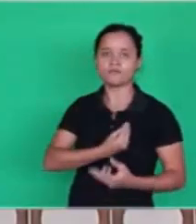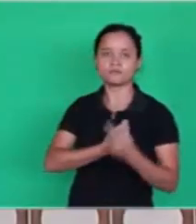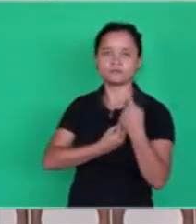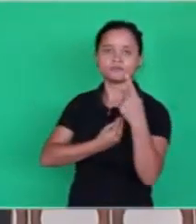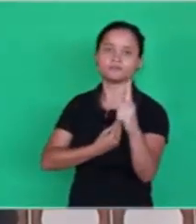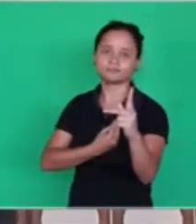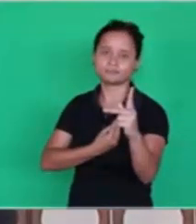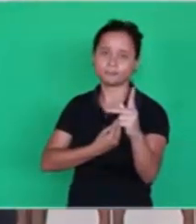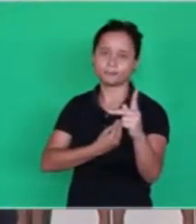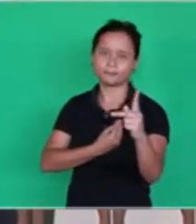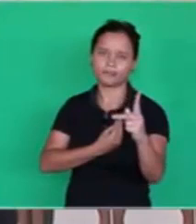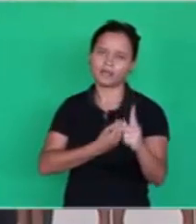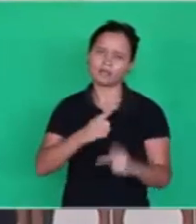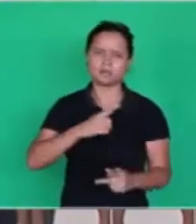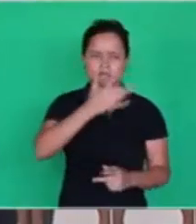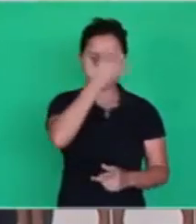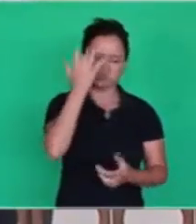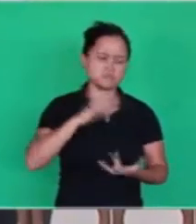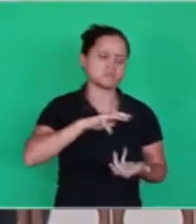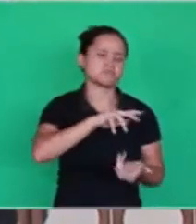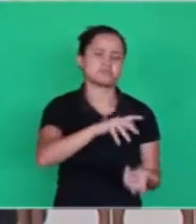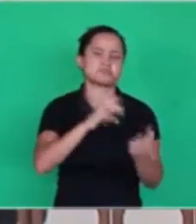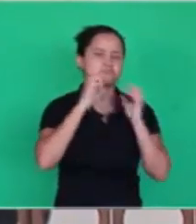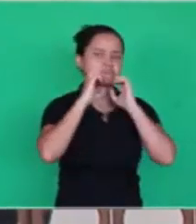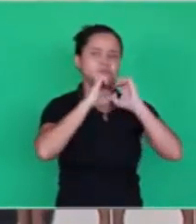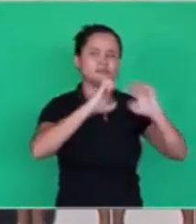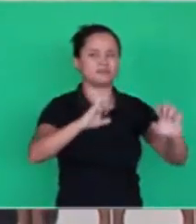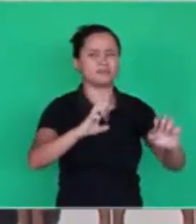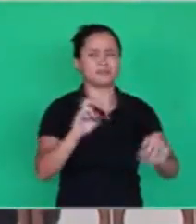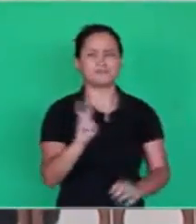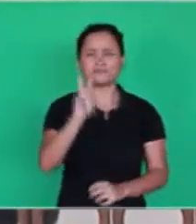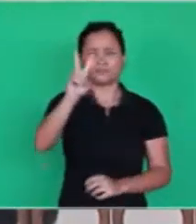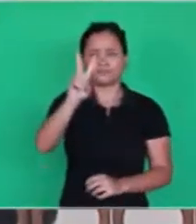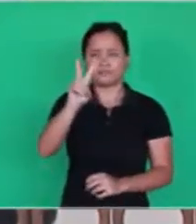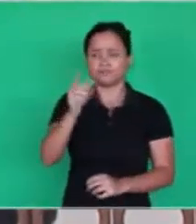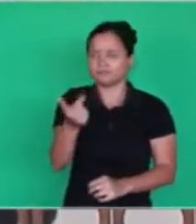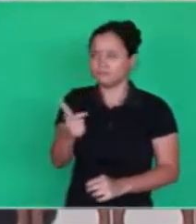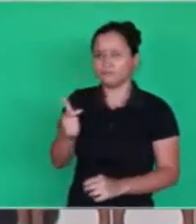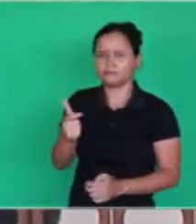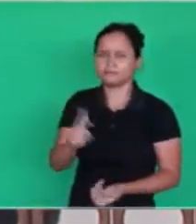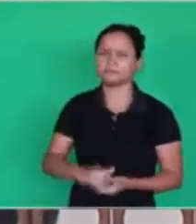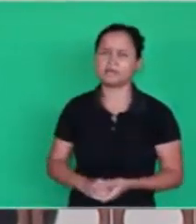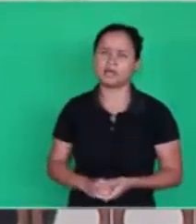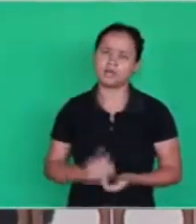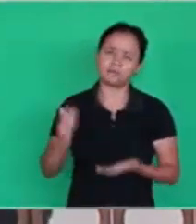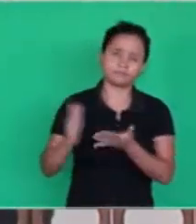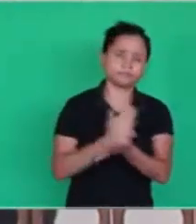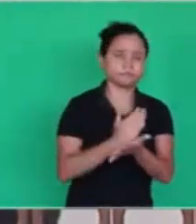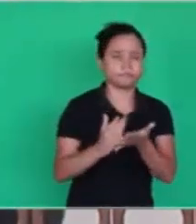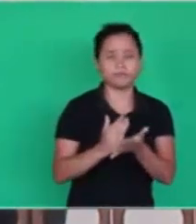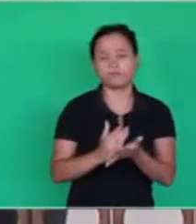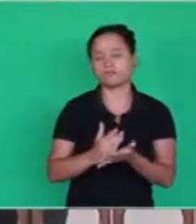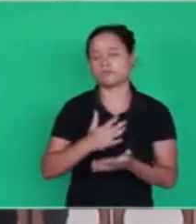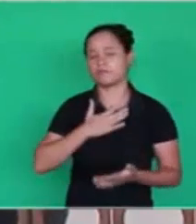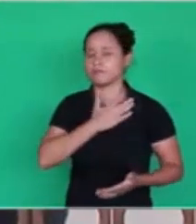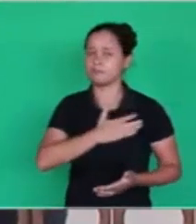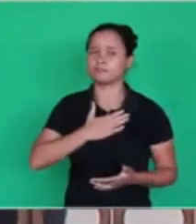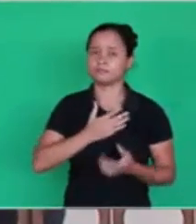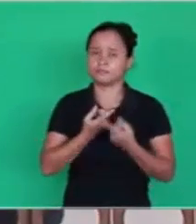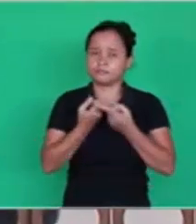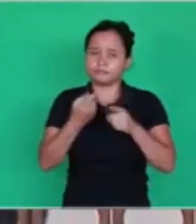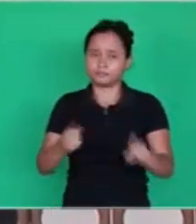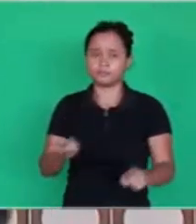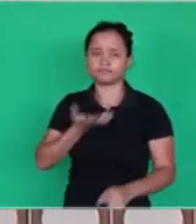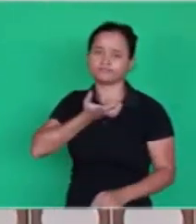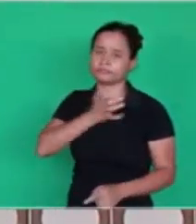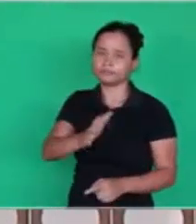world that does not give any value to this. They're going after what everyone knows. And some people like it. But that's not